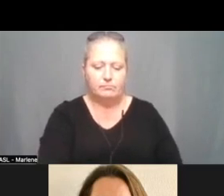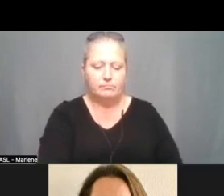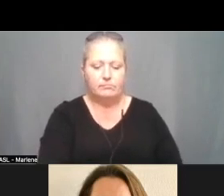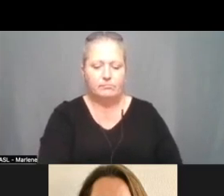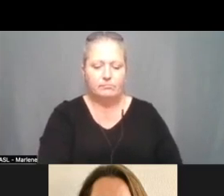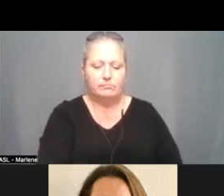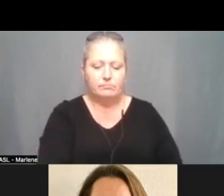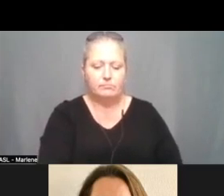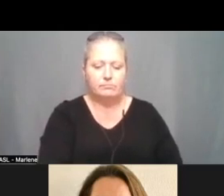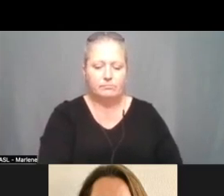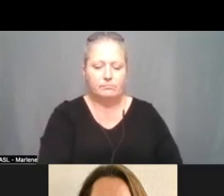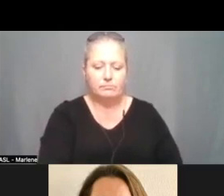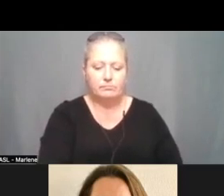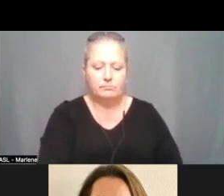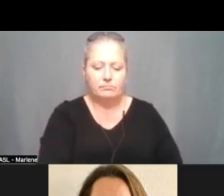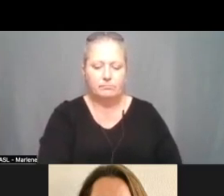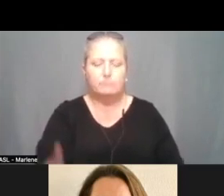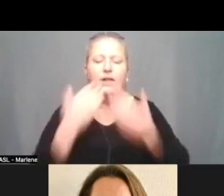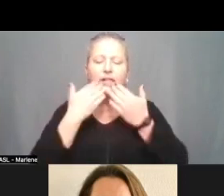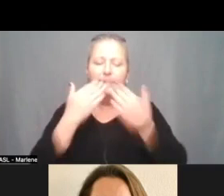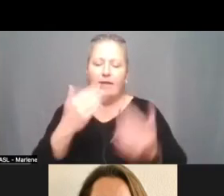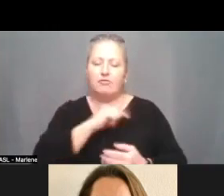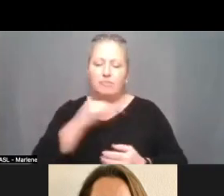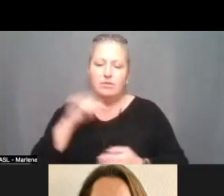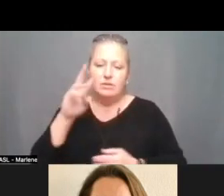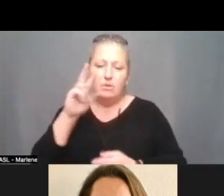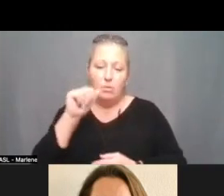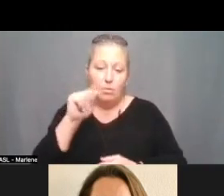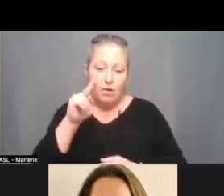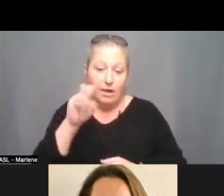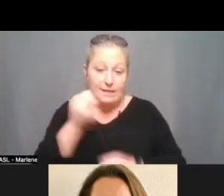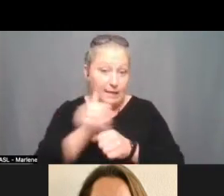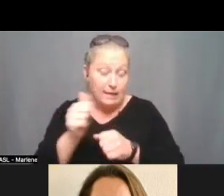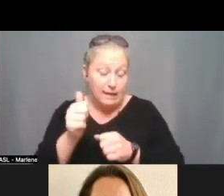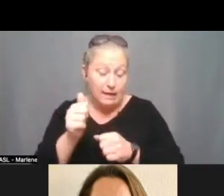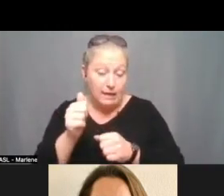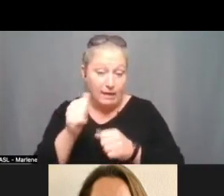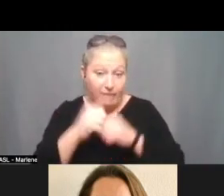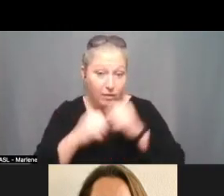Thank you, Trustee Watkins. Thank there any other foundational committee reports?